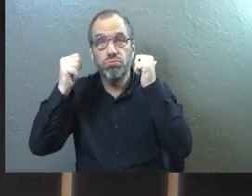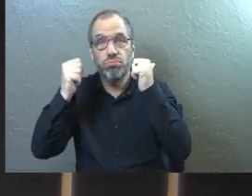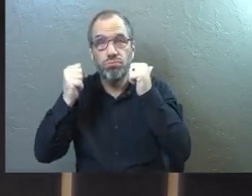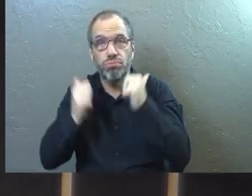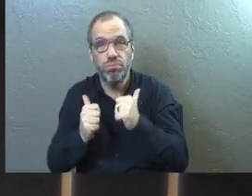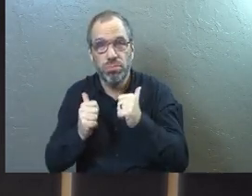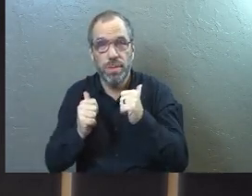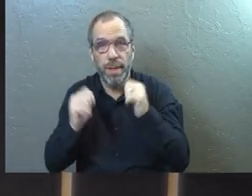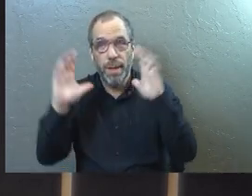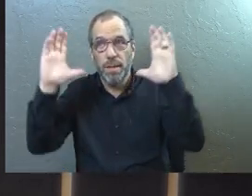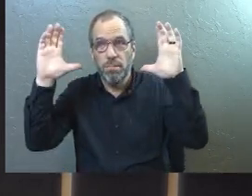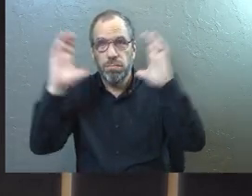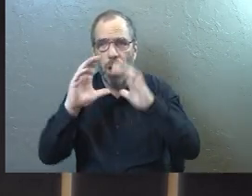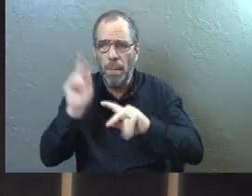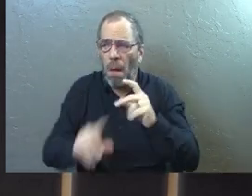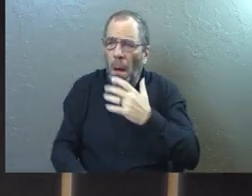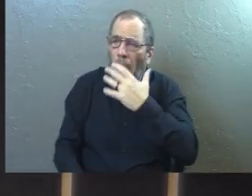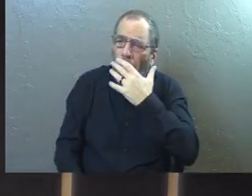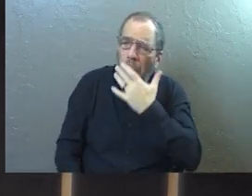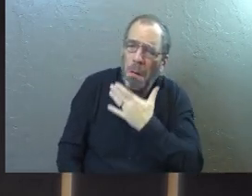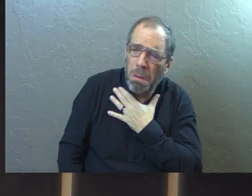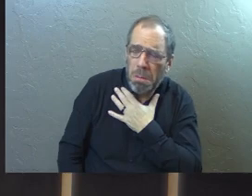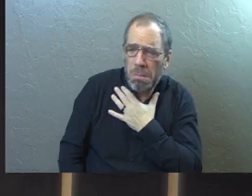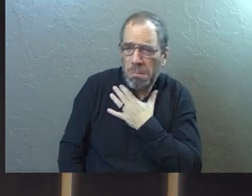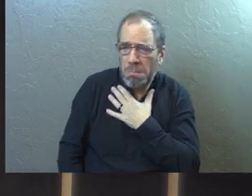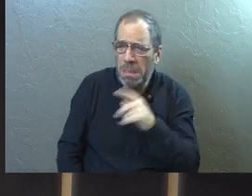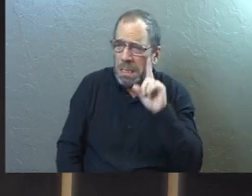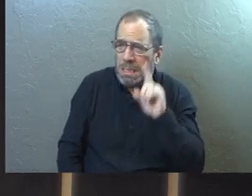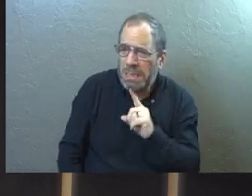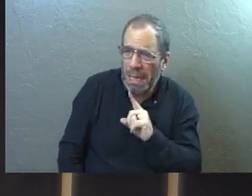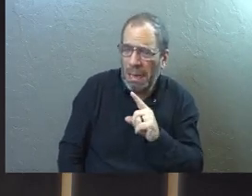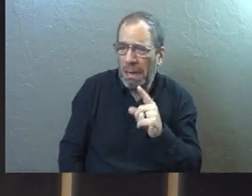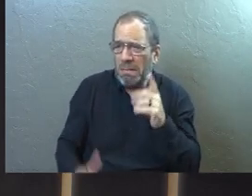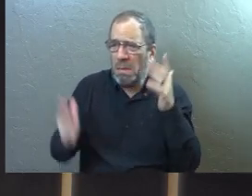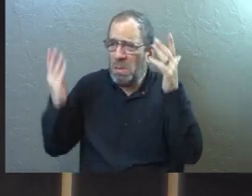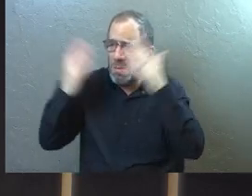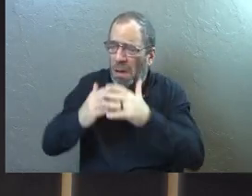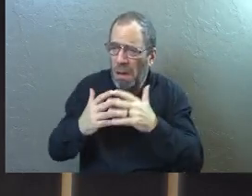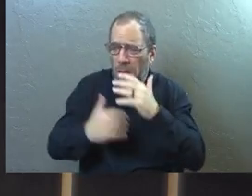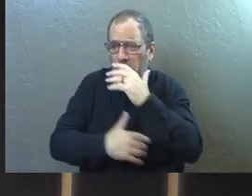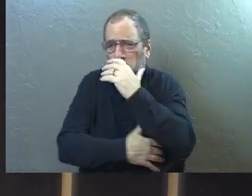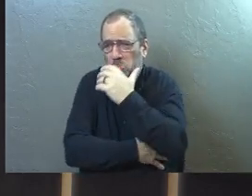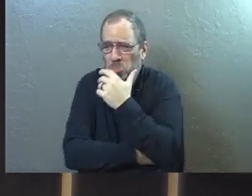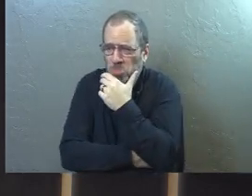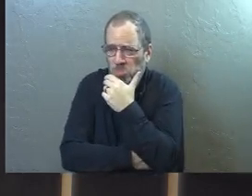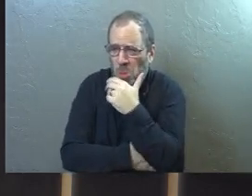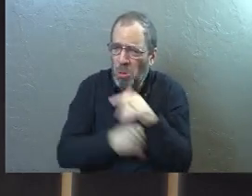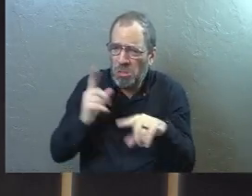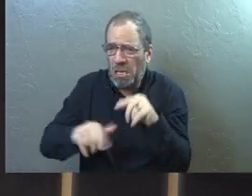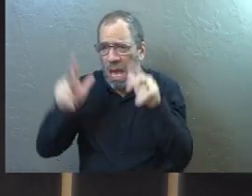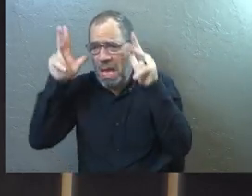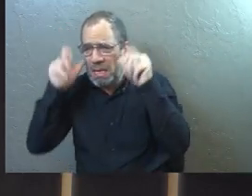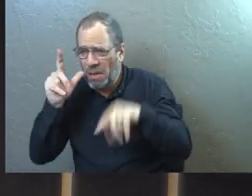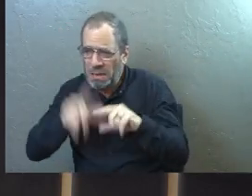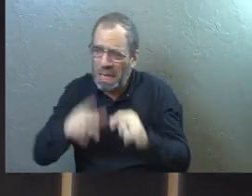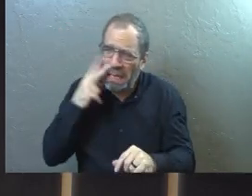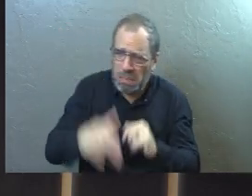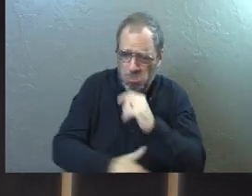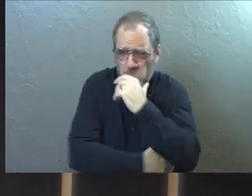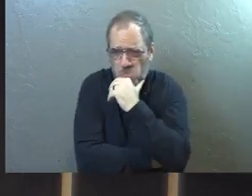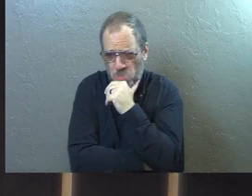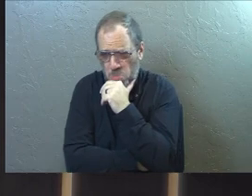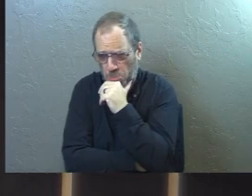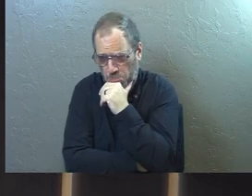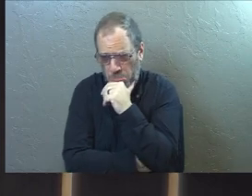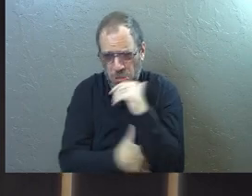And people would talk with such tragedy in their voices. Everything is going to go dark for her. And she won't be able to hear and she won't be able to see.